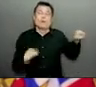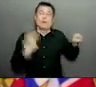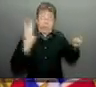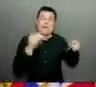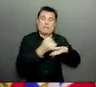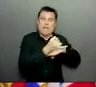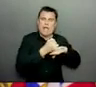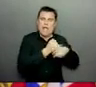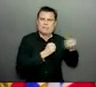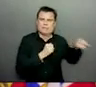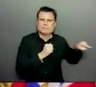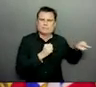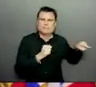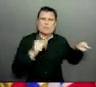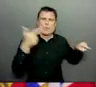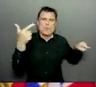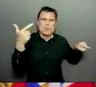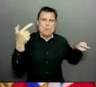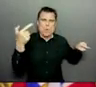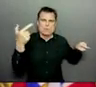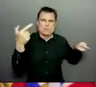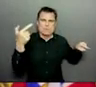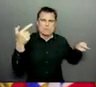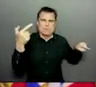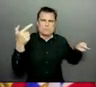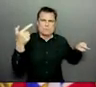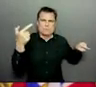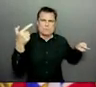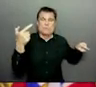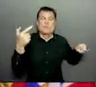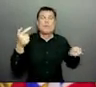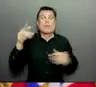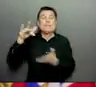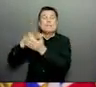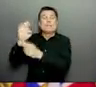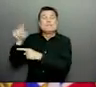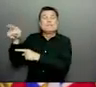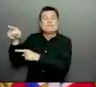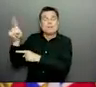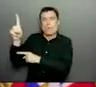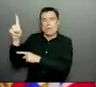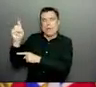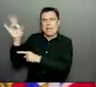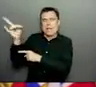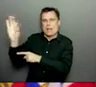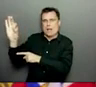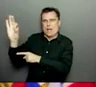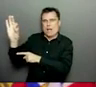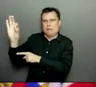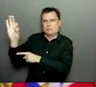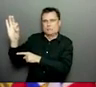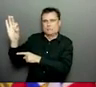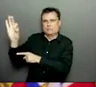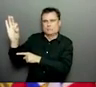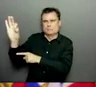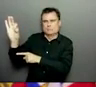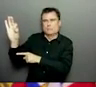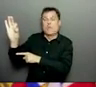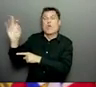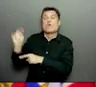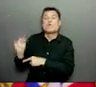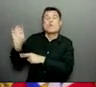Vancouver Island, 189 people were in Interior Health, and 90 people were in the Northern Health Region.